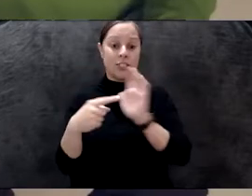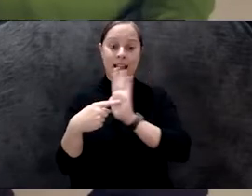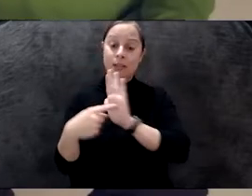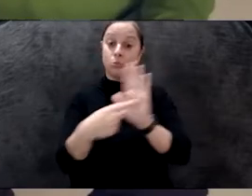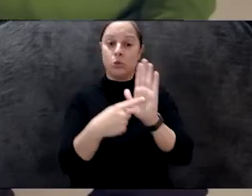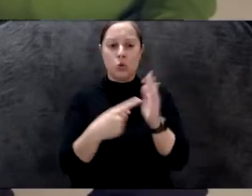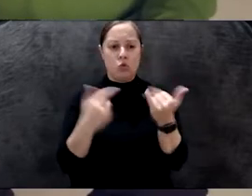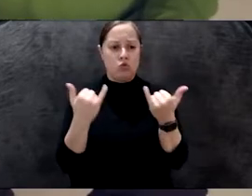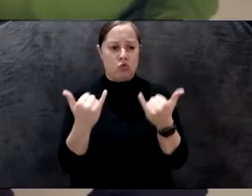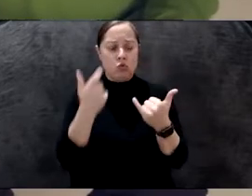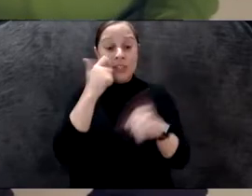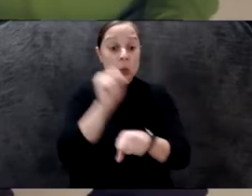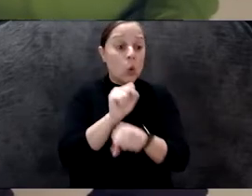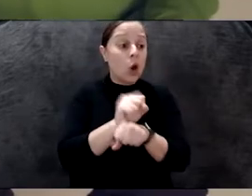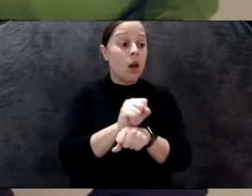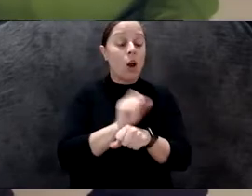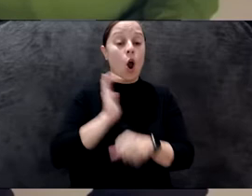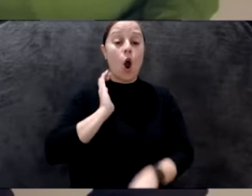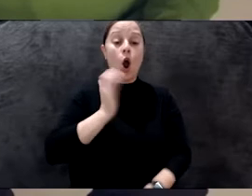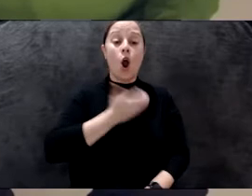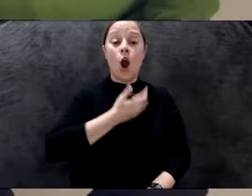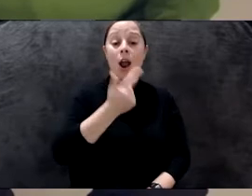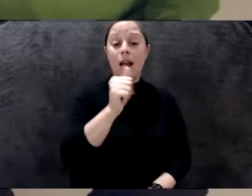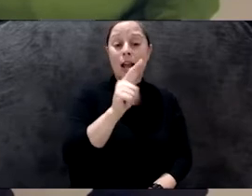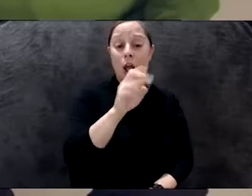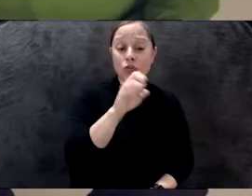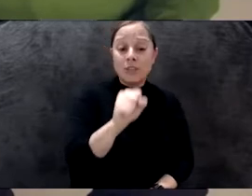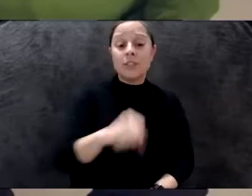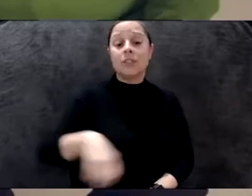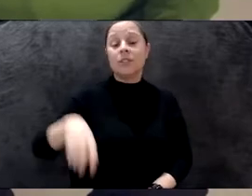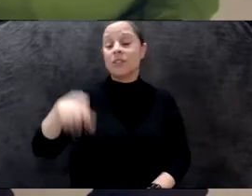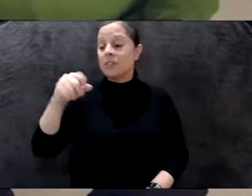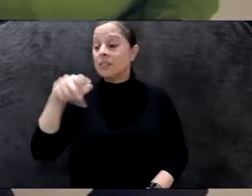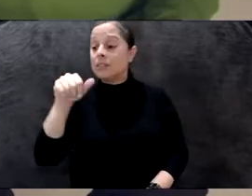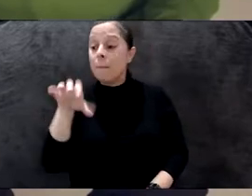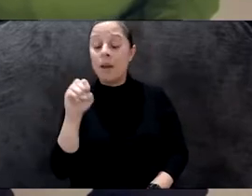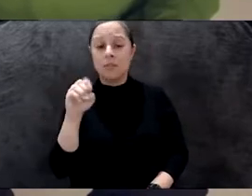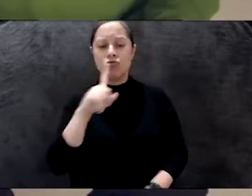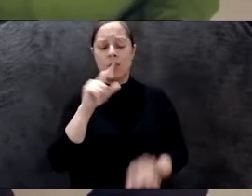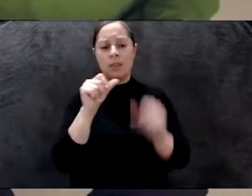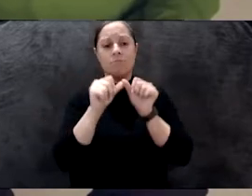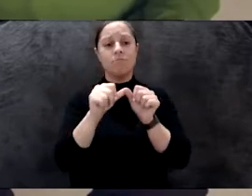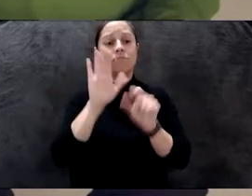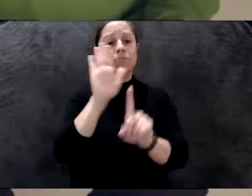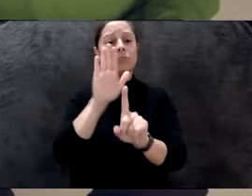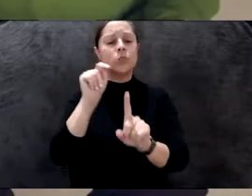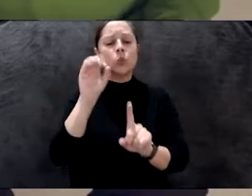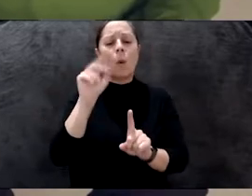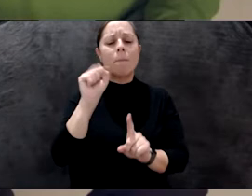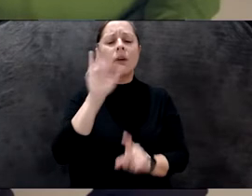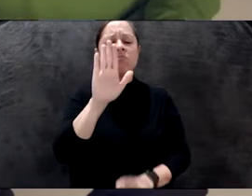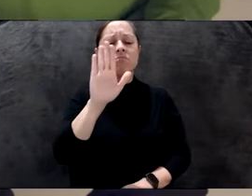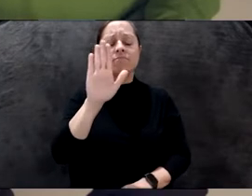spanning both our galleries and our McCourt space that really continues Thomas's themes that he's been exploring